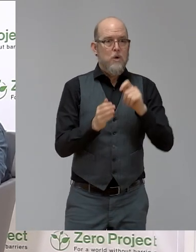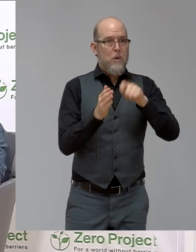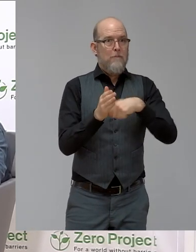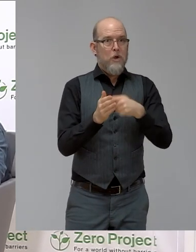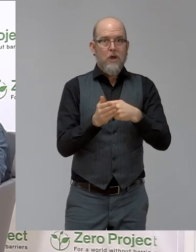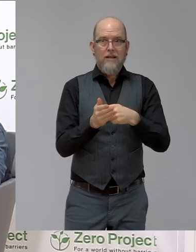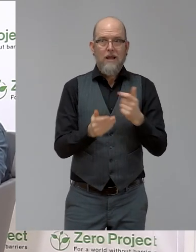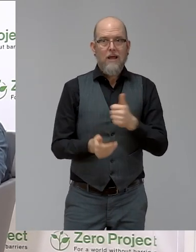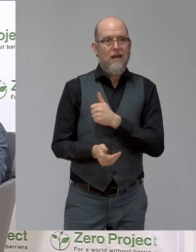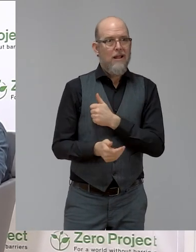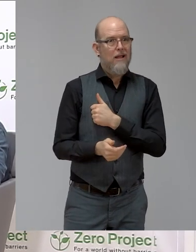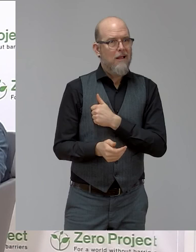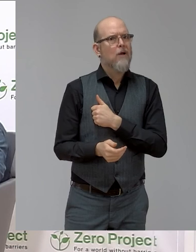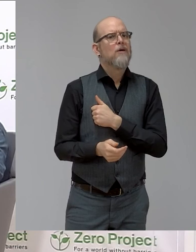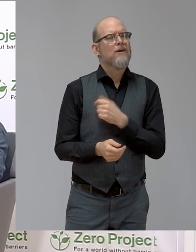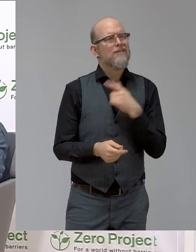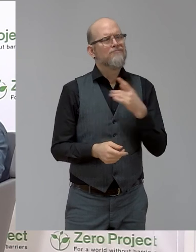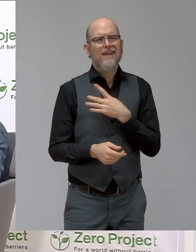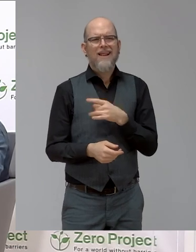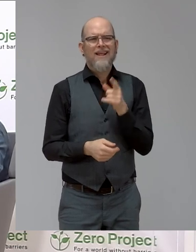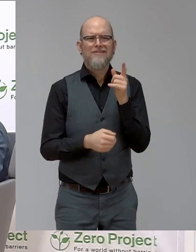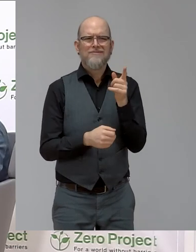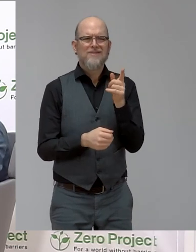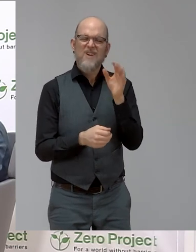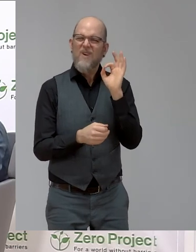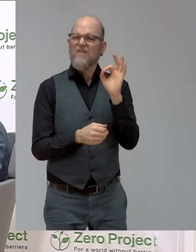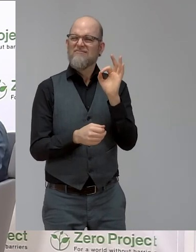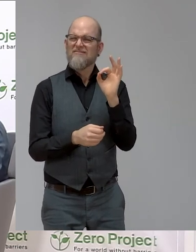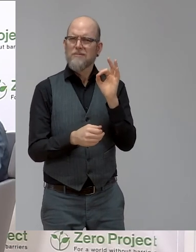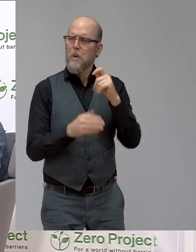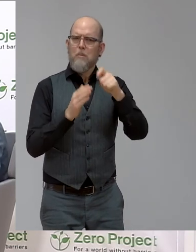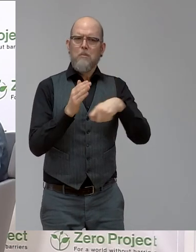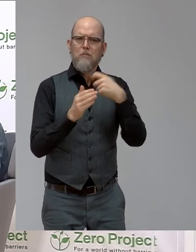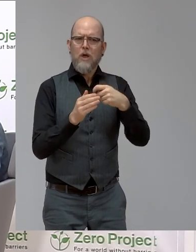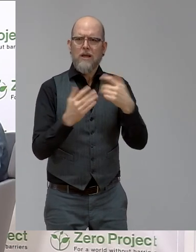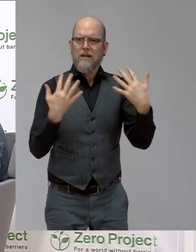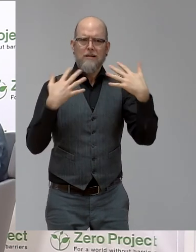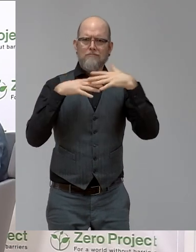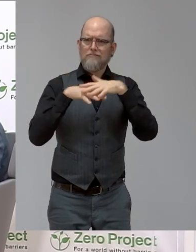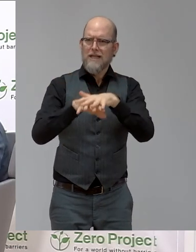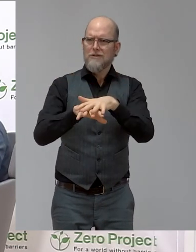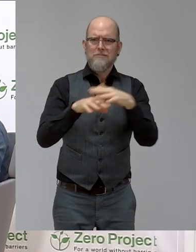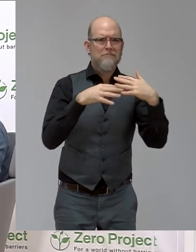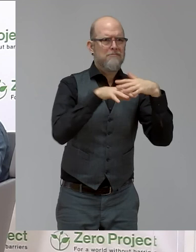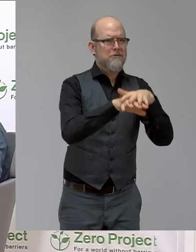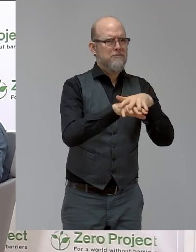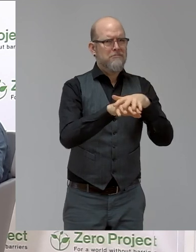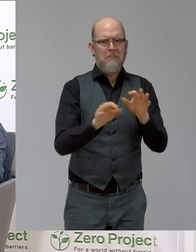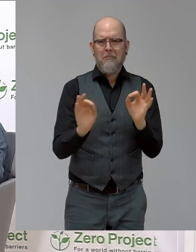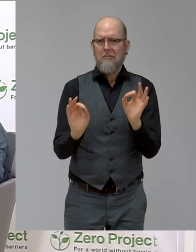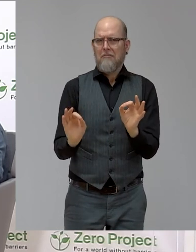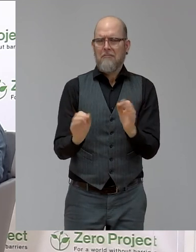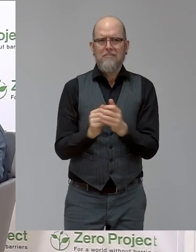think that's fantastic mainstreaming project in a way in ensuring the accessibility in the digital world.